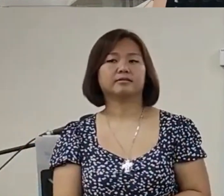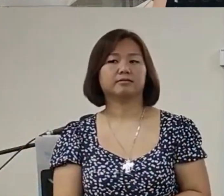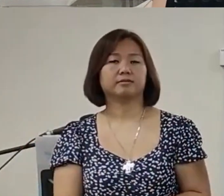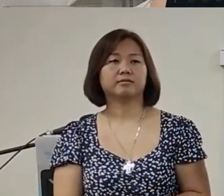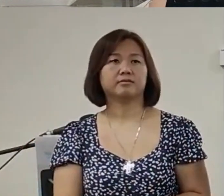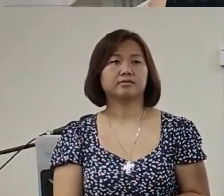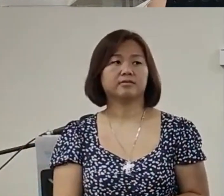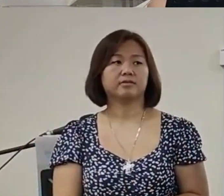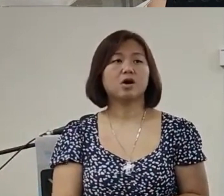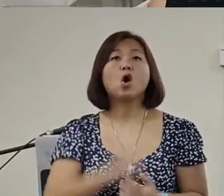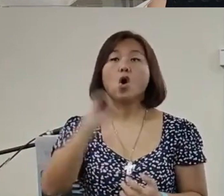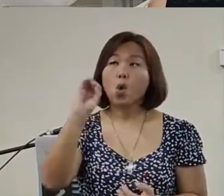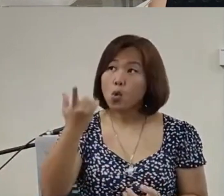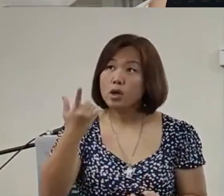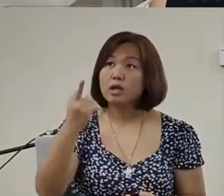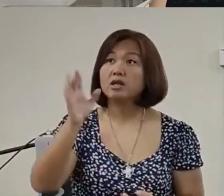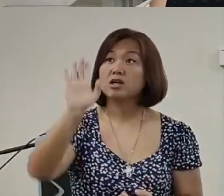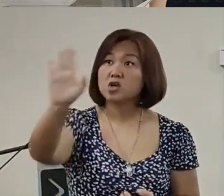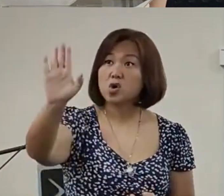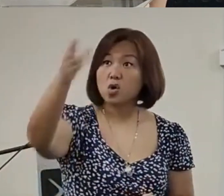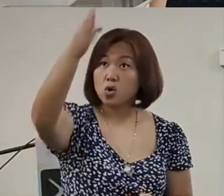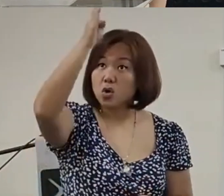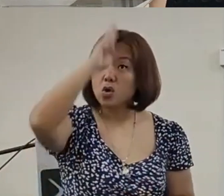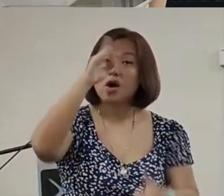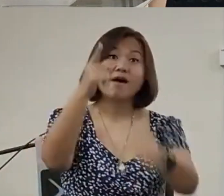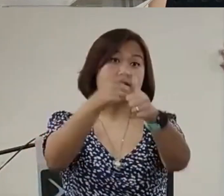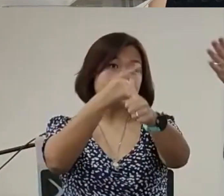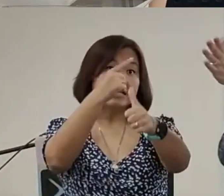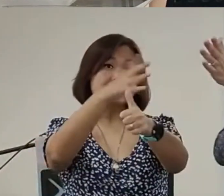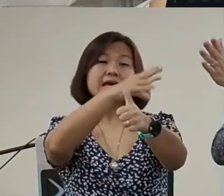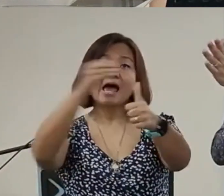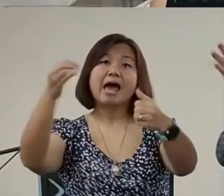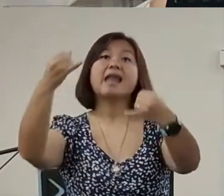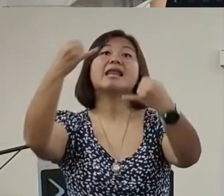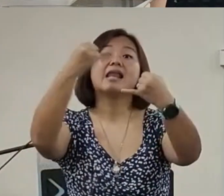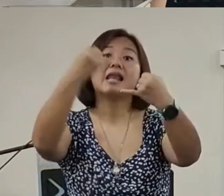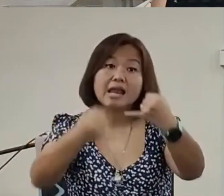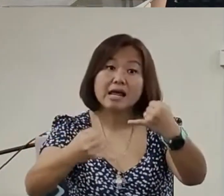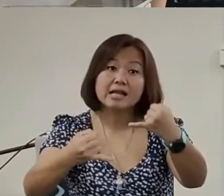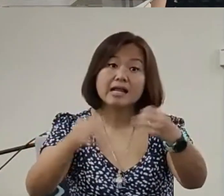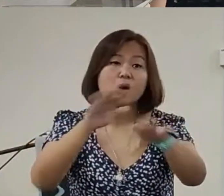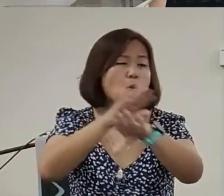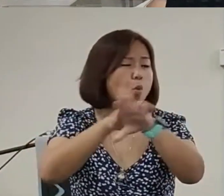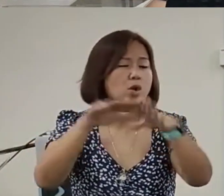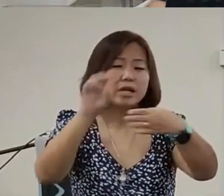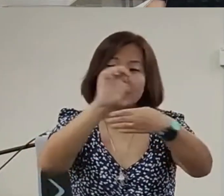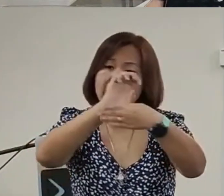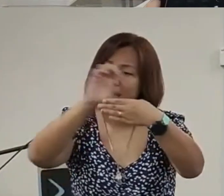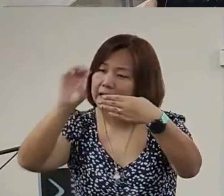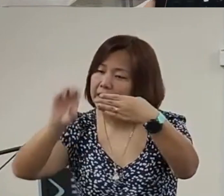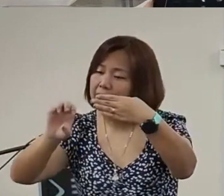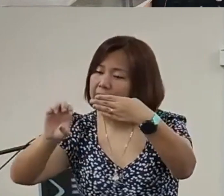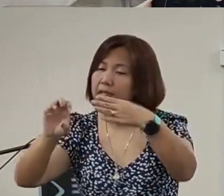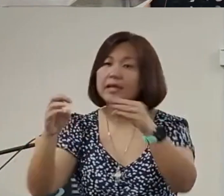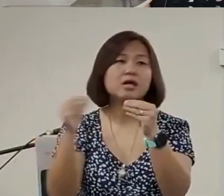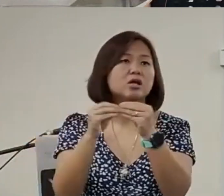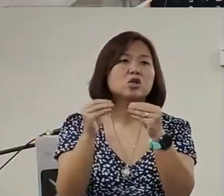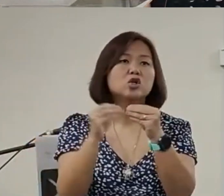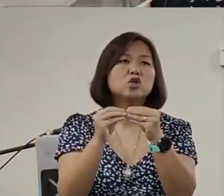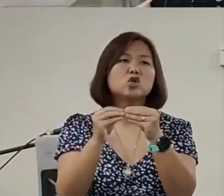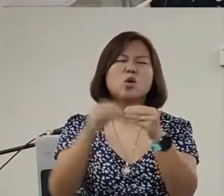that means only your Godis the first and the lastthat means it doesn't endeven your most